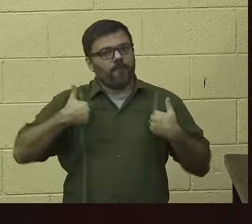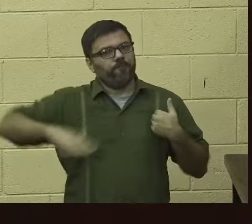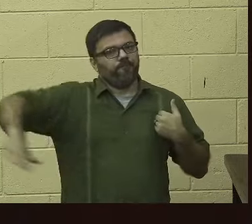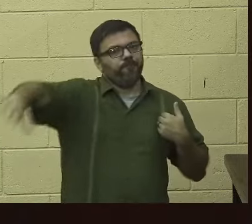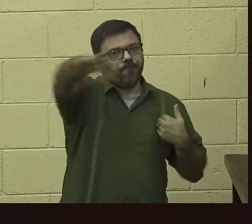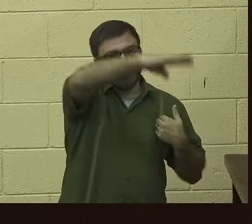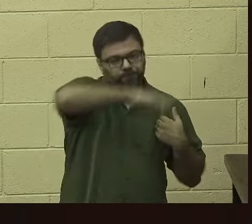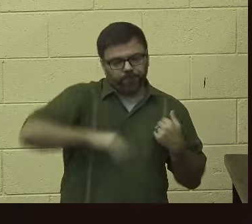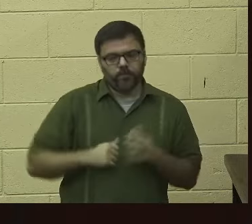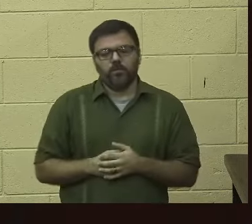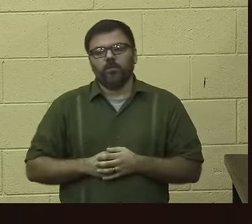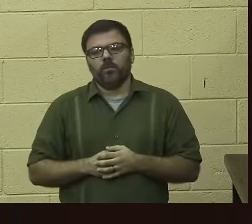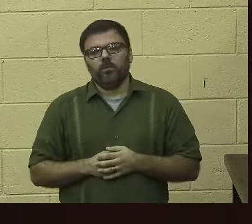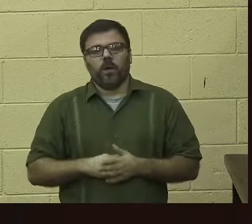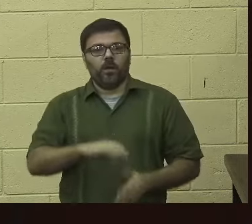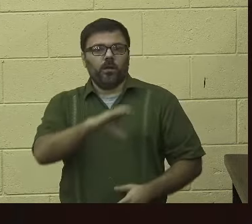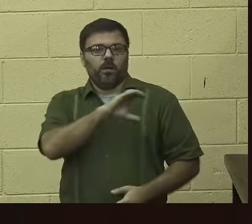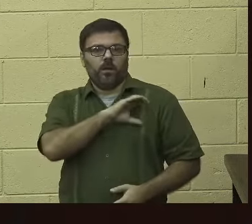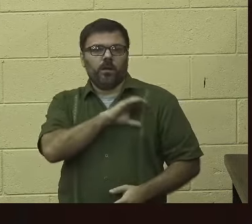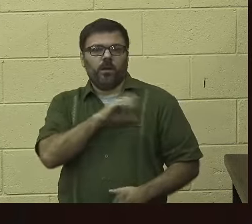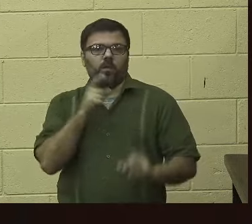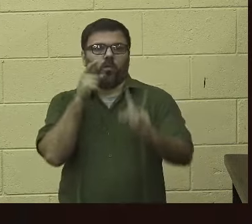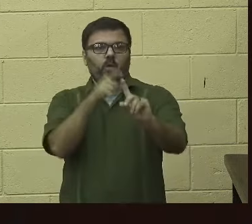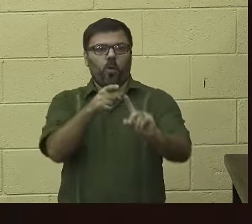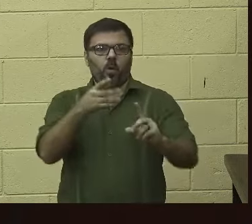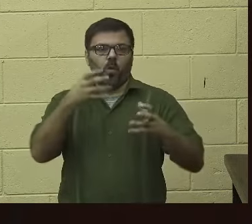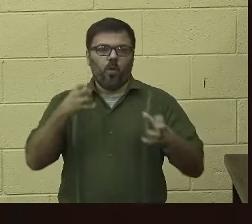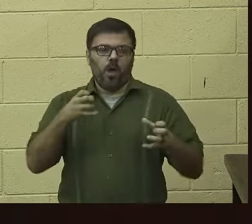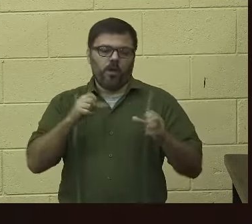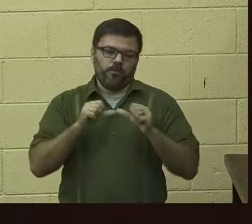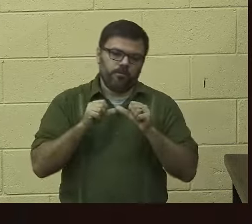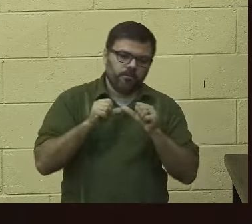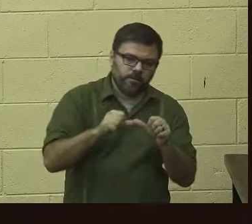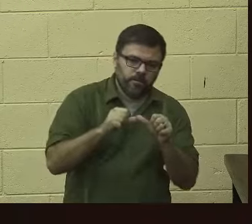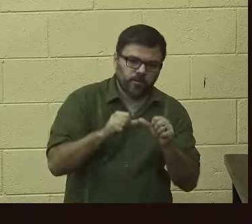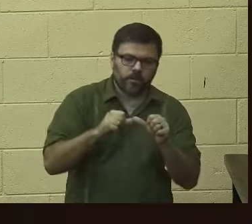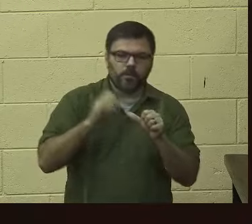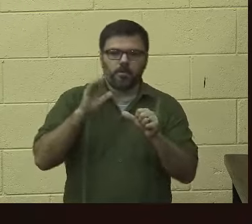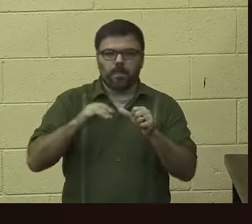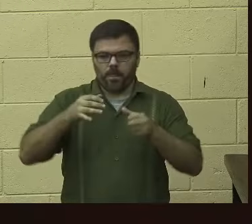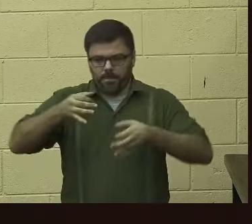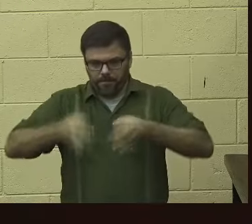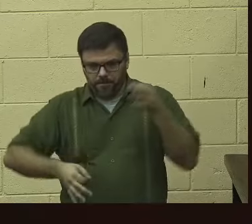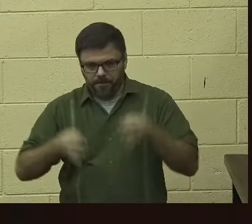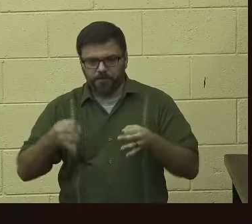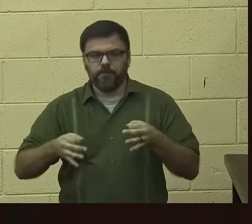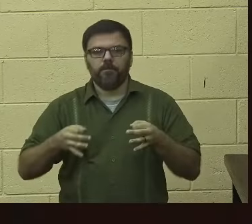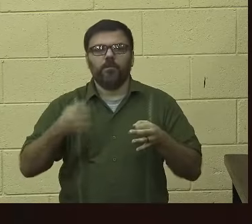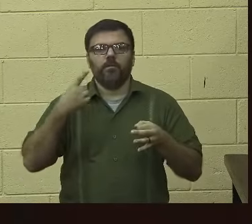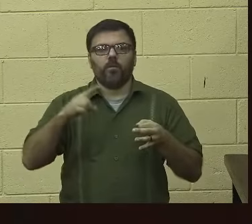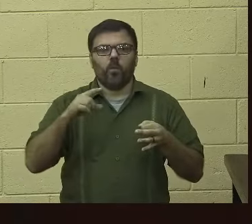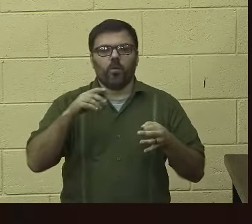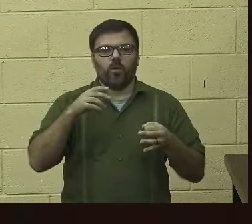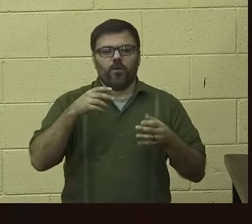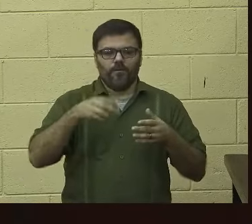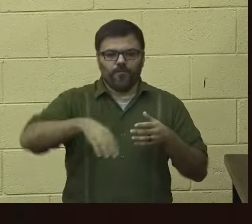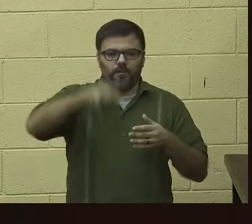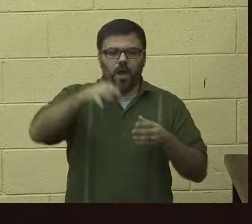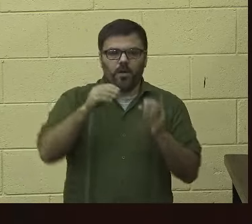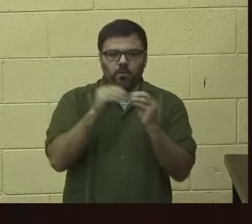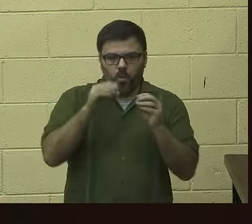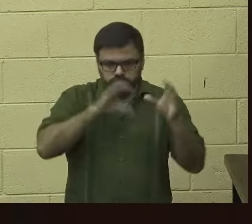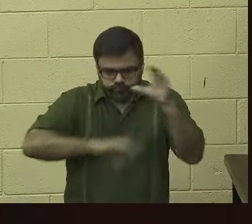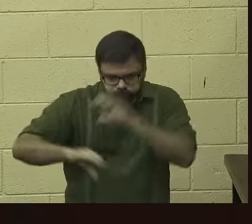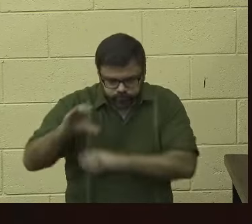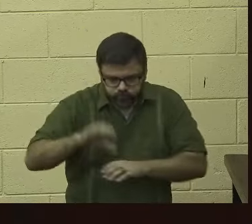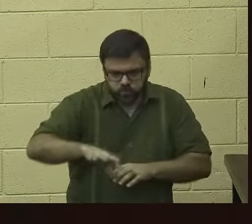intends to continue their full court operation press to locate and extract these